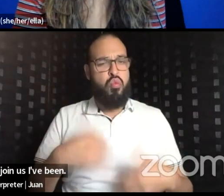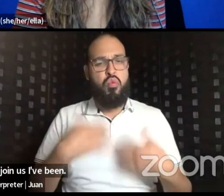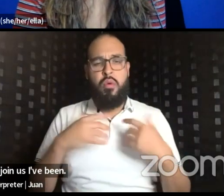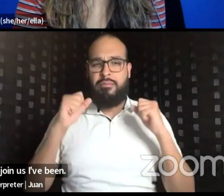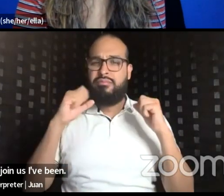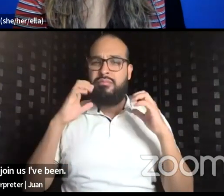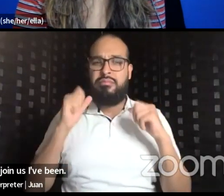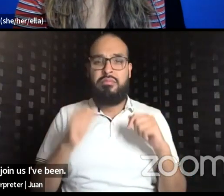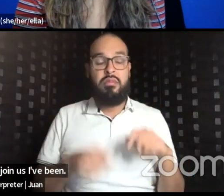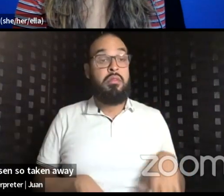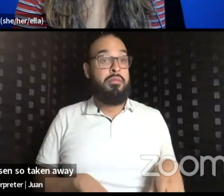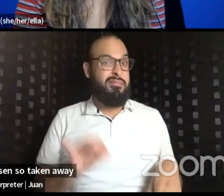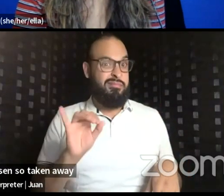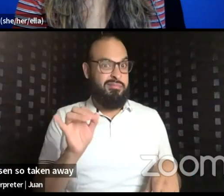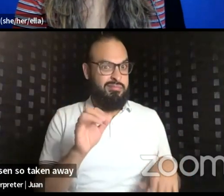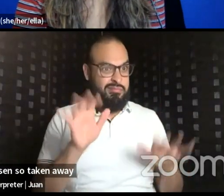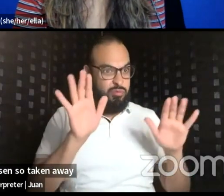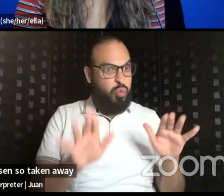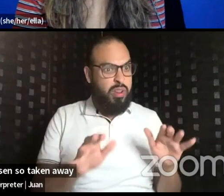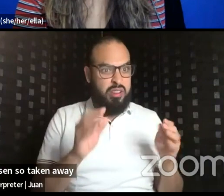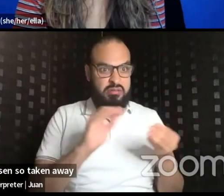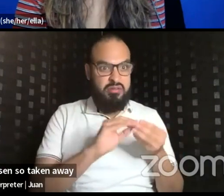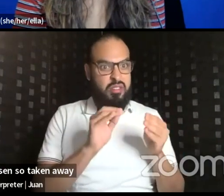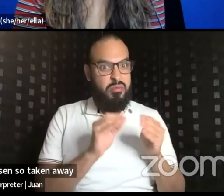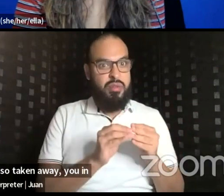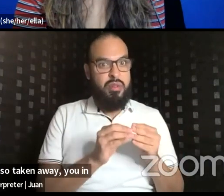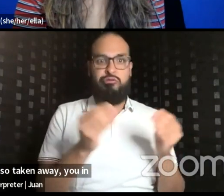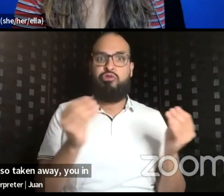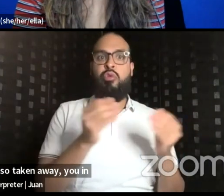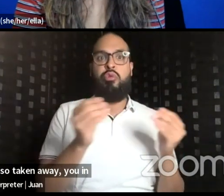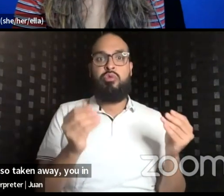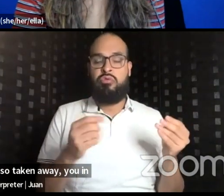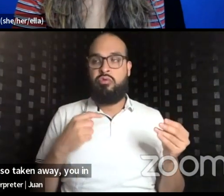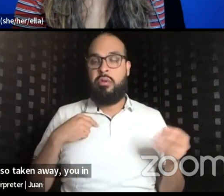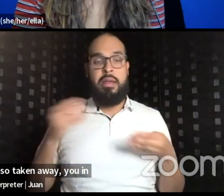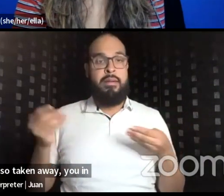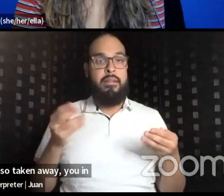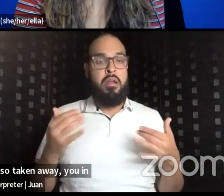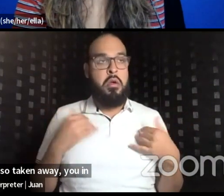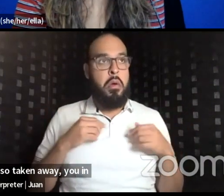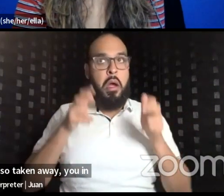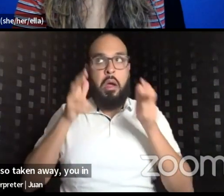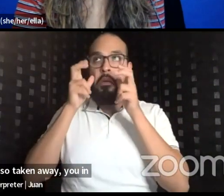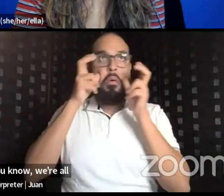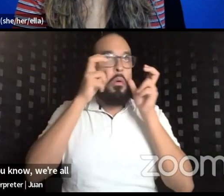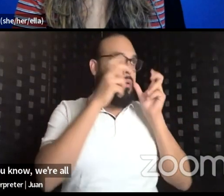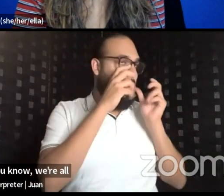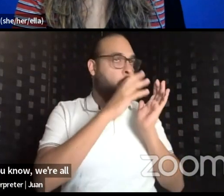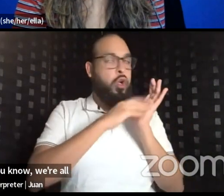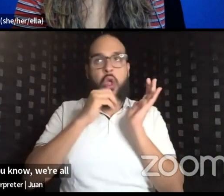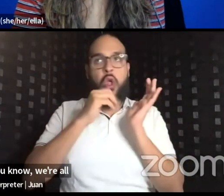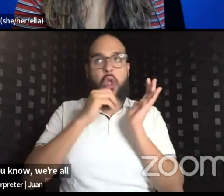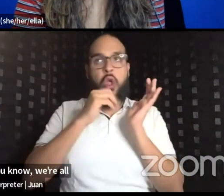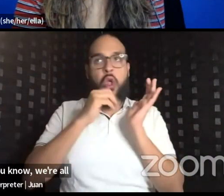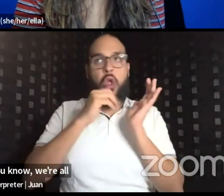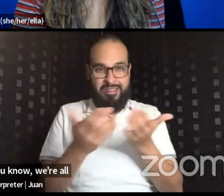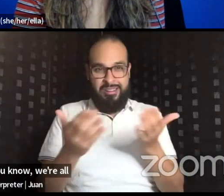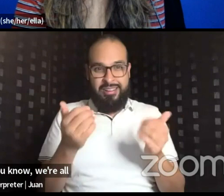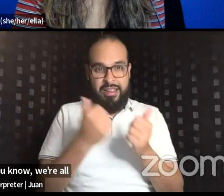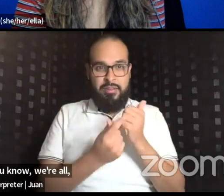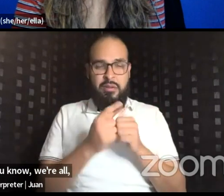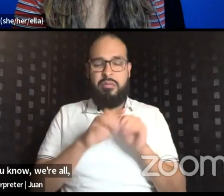solutions I've taken away, even as a facilitator, just taking in, you know, we're all such incredible world